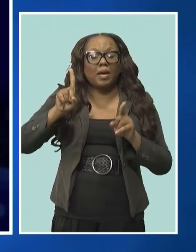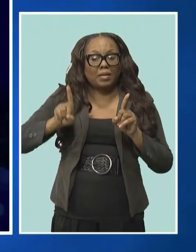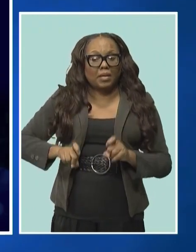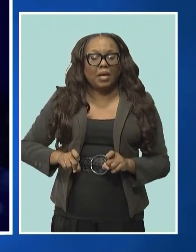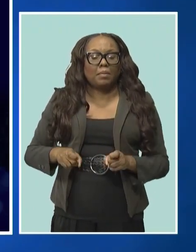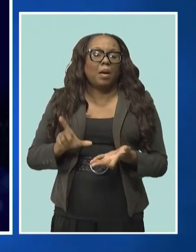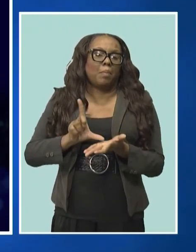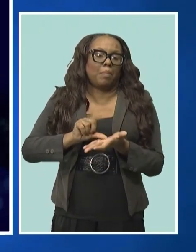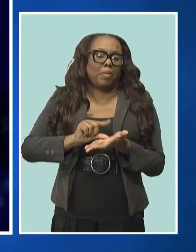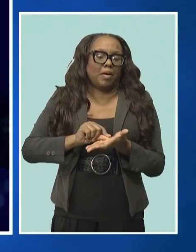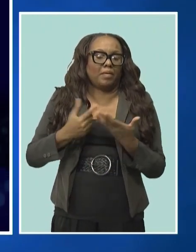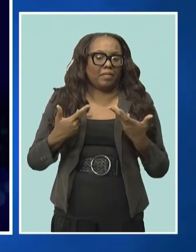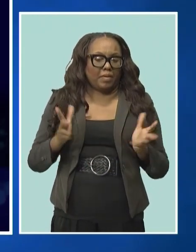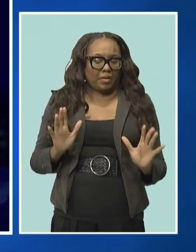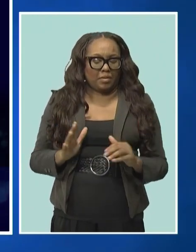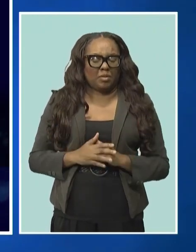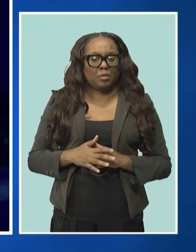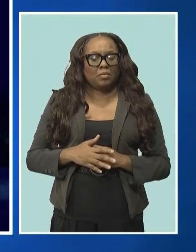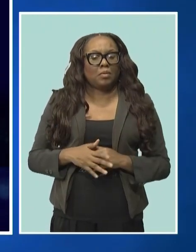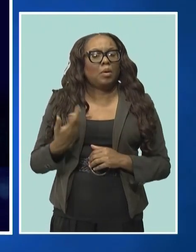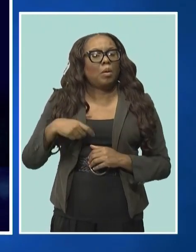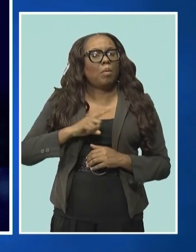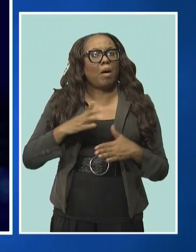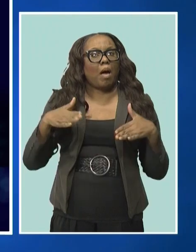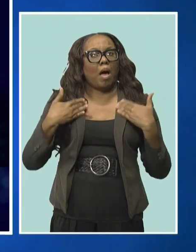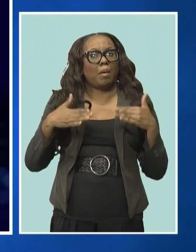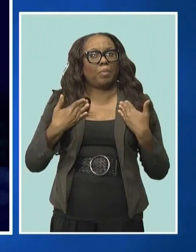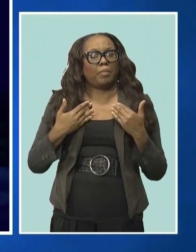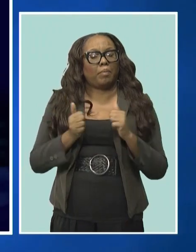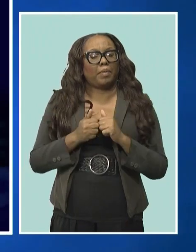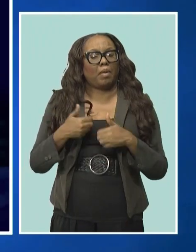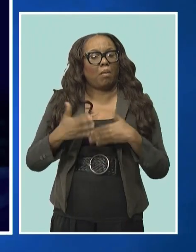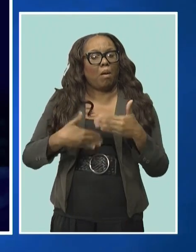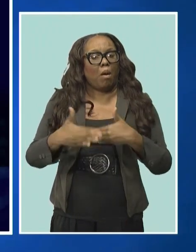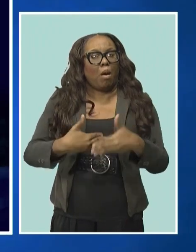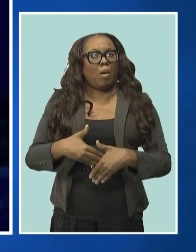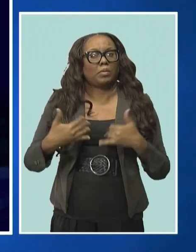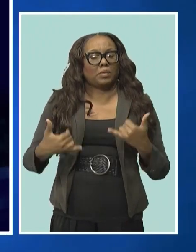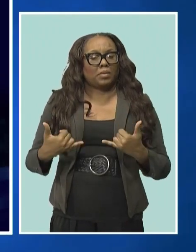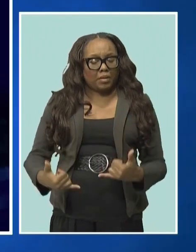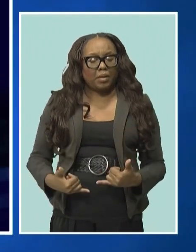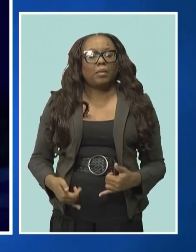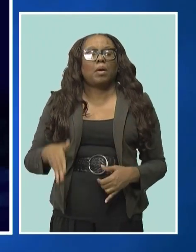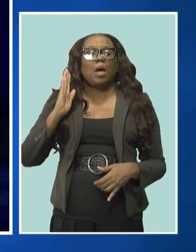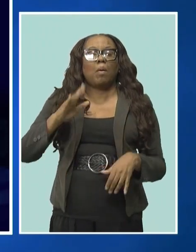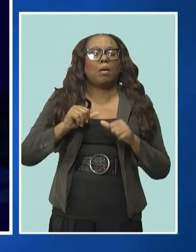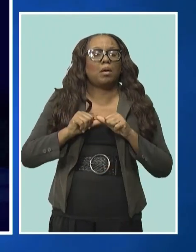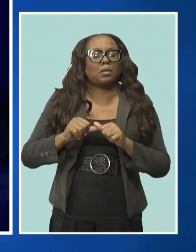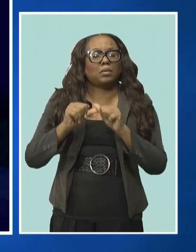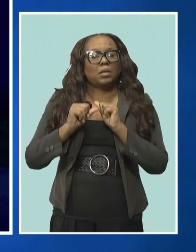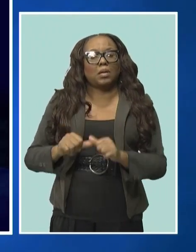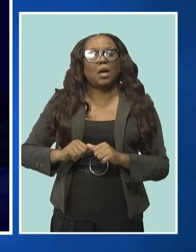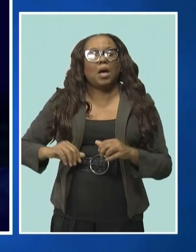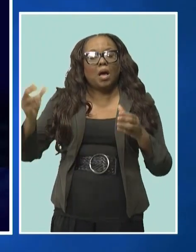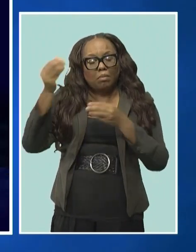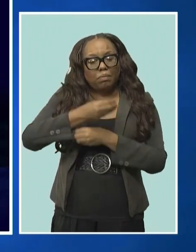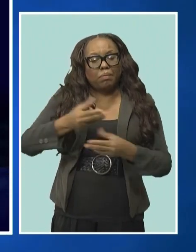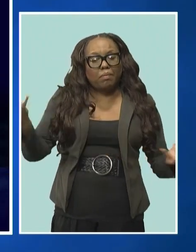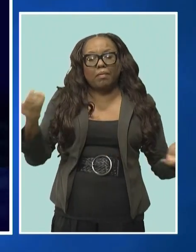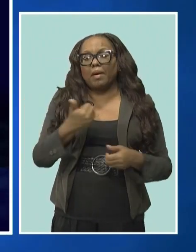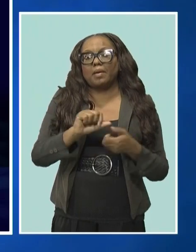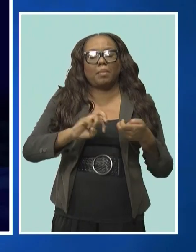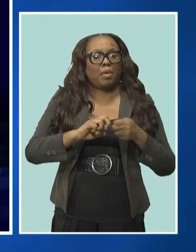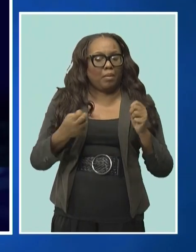Generally, the B.U.T. is happy with today, and we will continue to press for the resolution of the concerns highlighted by our members at the Frederick Smith